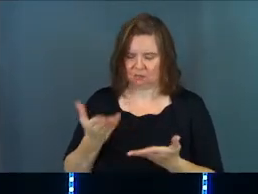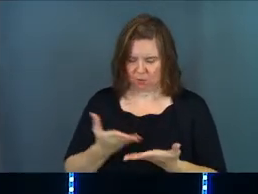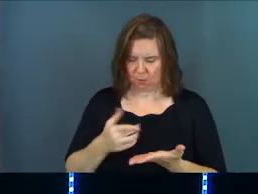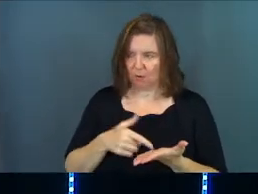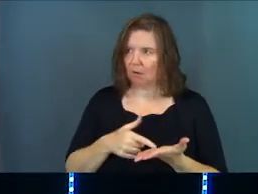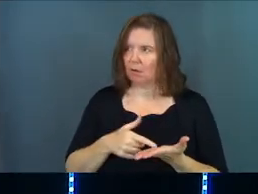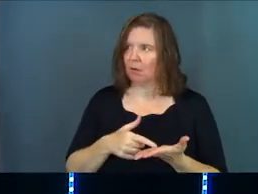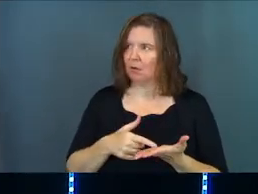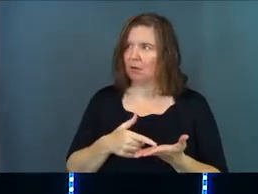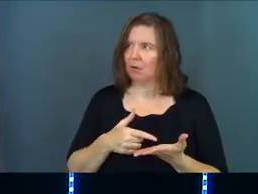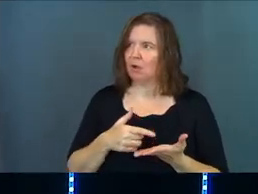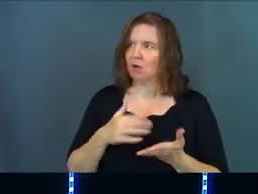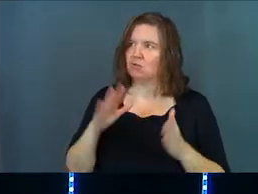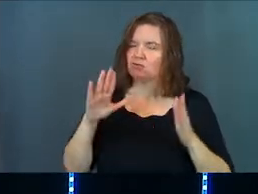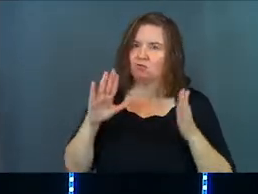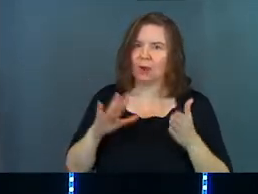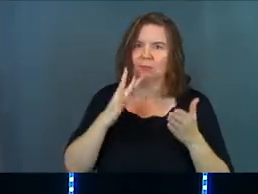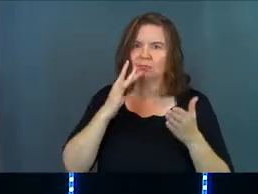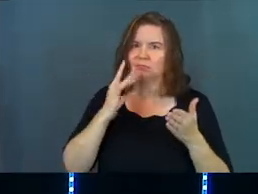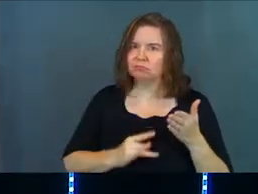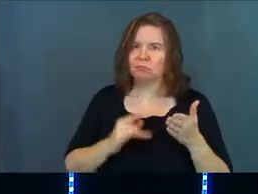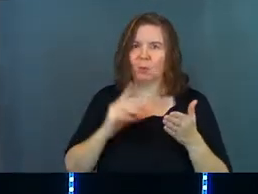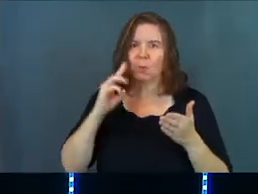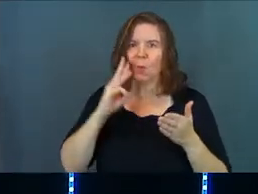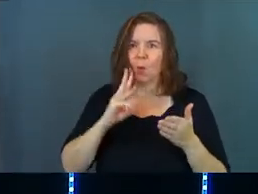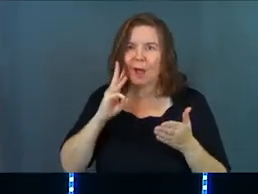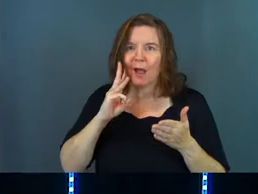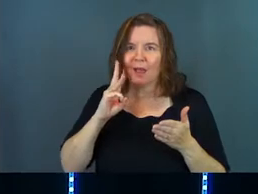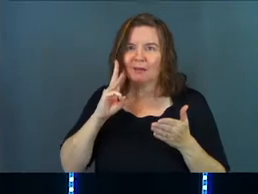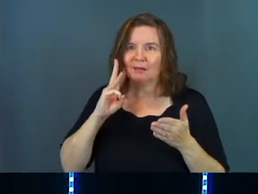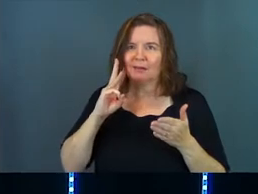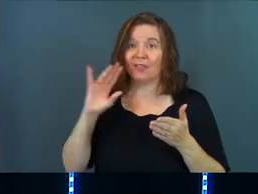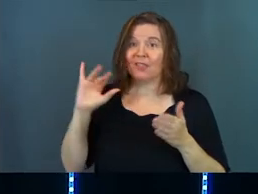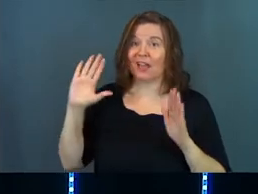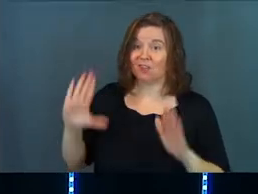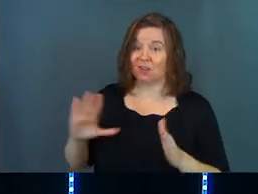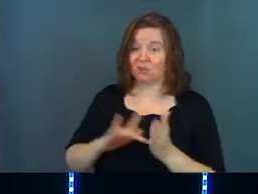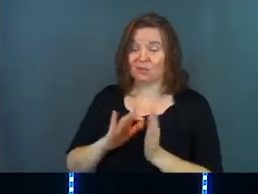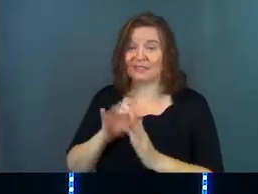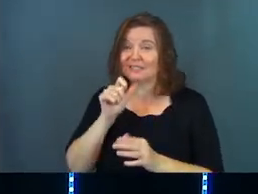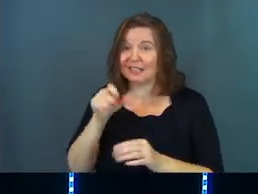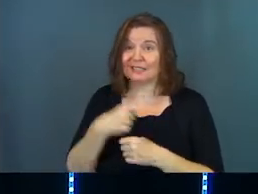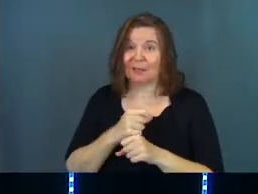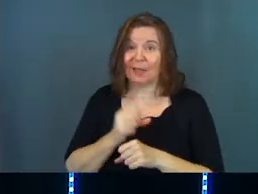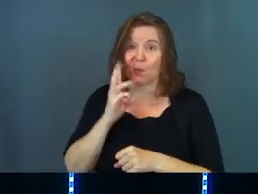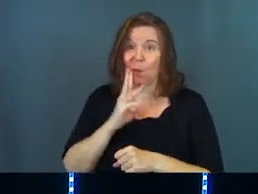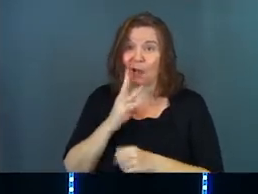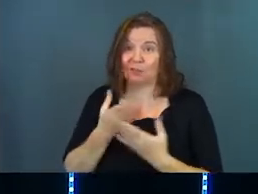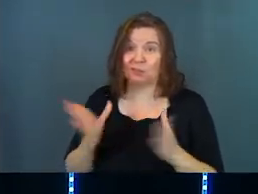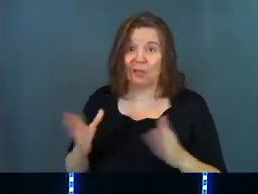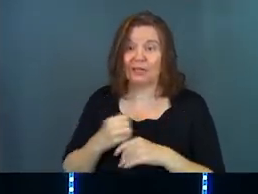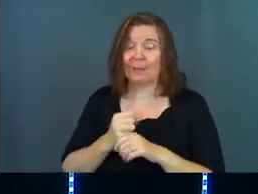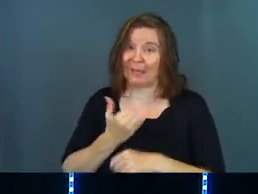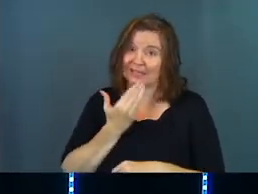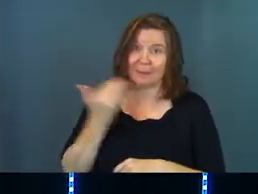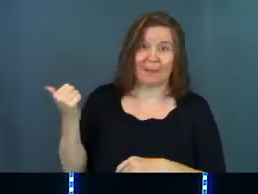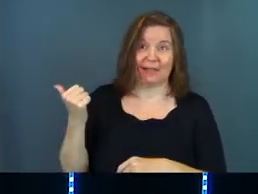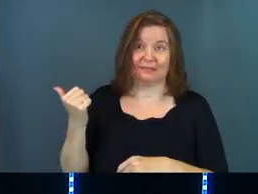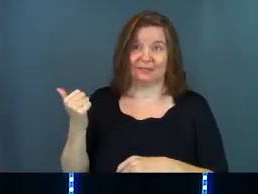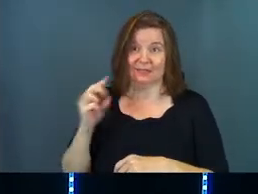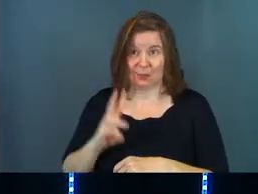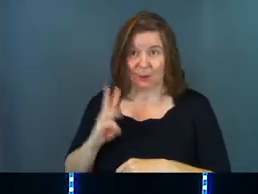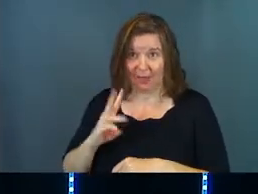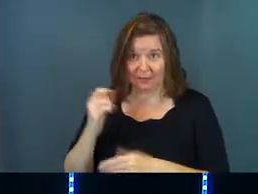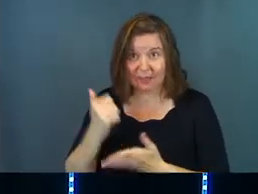you brought us out great tasting wine. That's awesome. So Jesus doesn't just make wine. He makes the best wine.